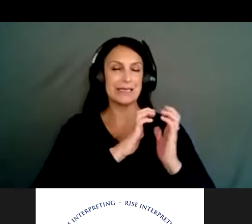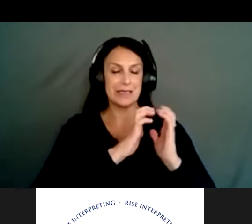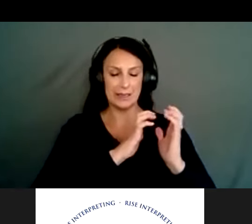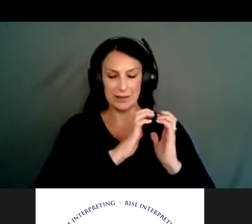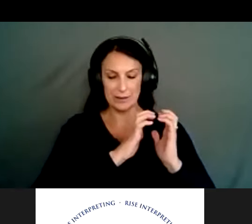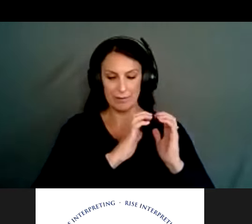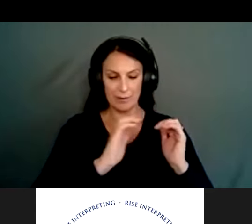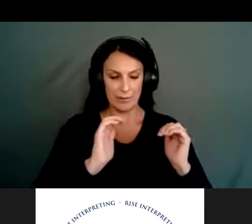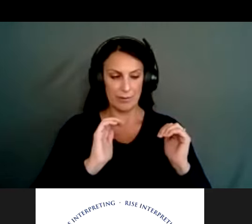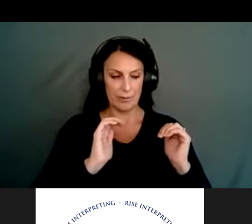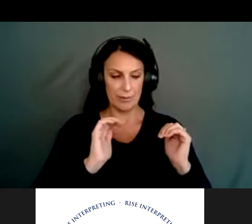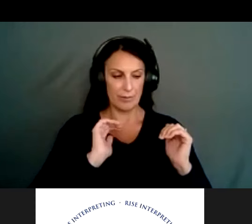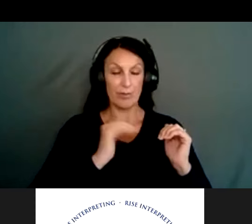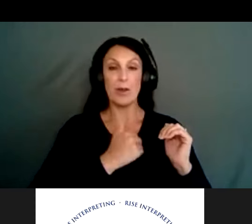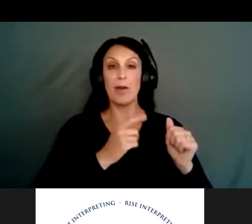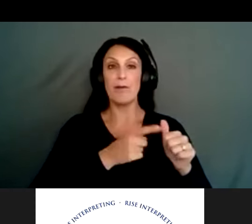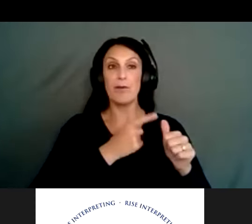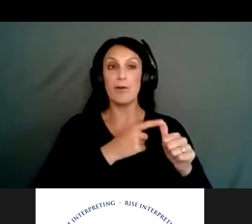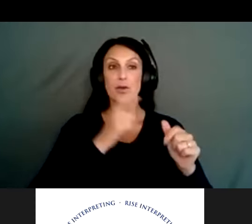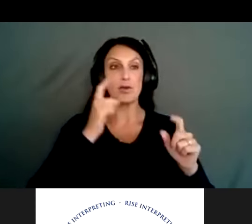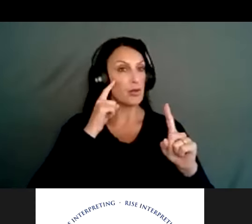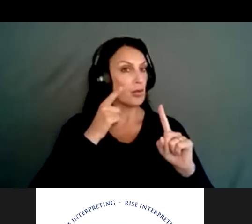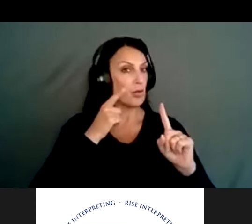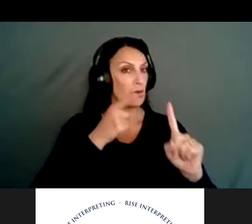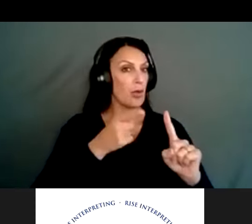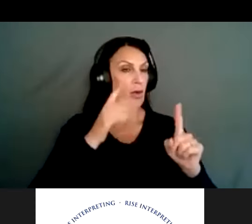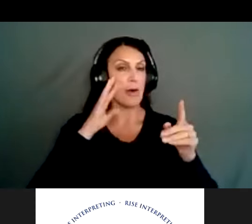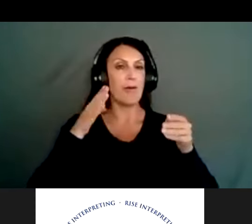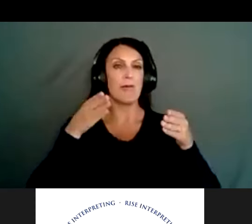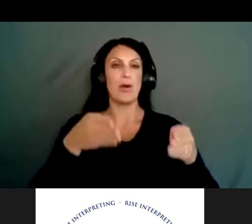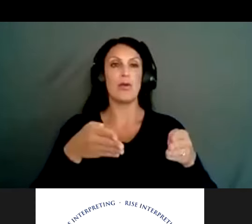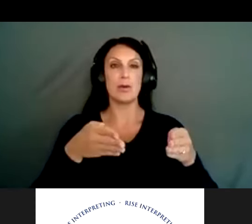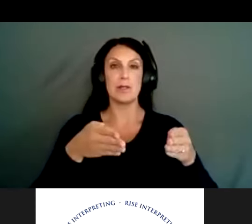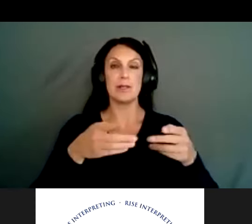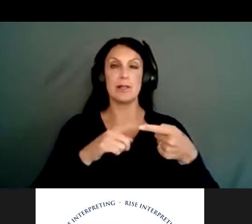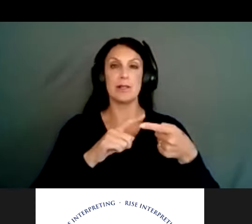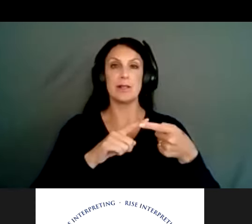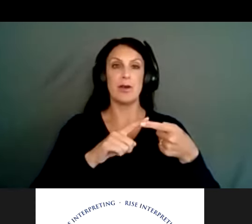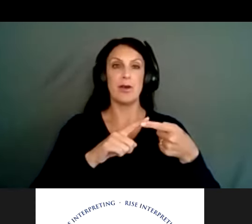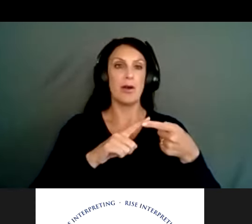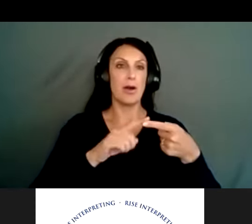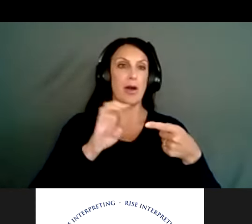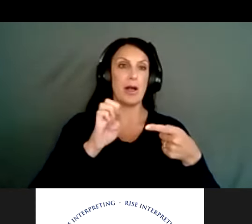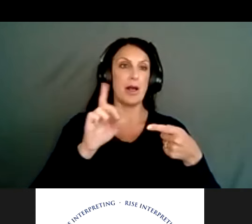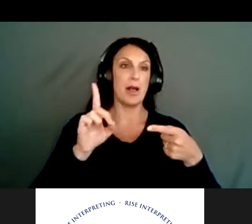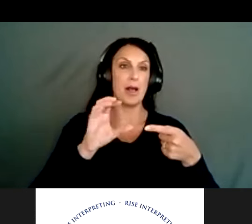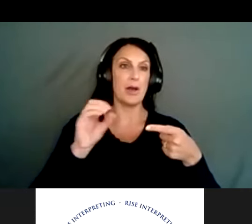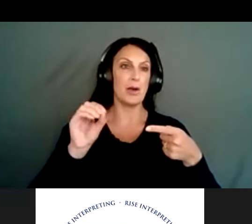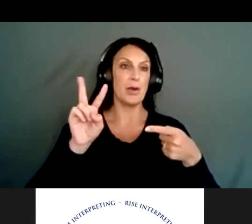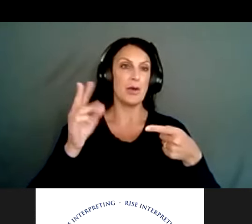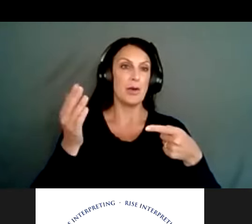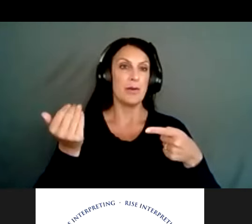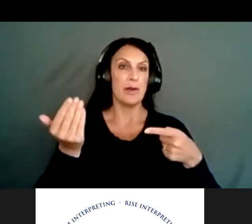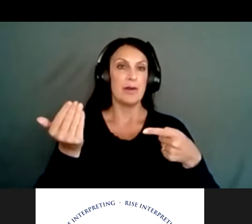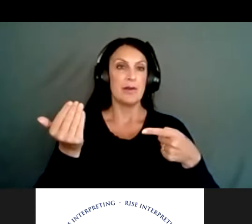Our first goal, um, focuses on, um, ed code 215. Um, it